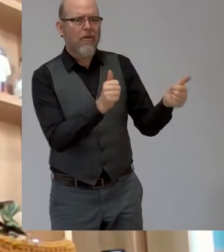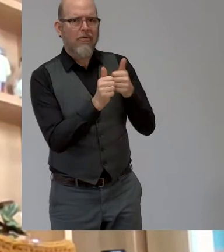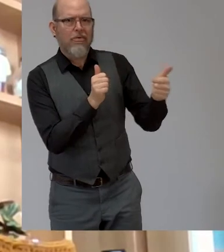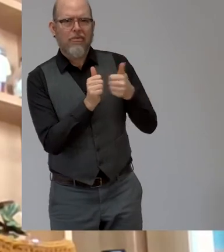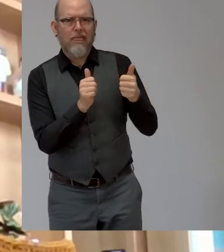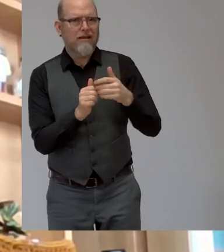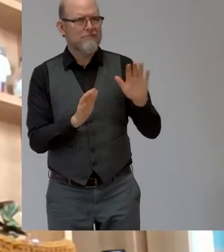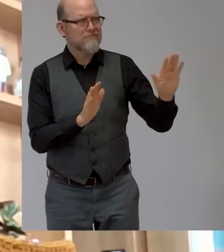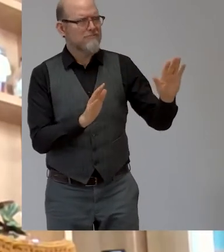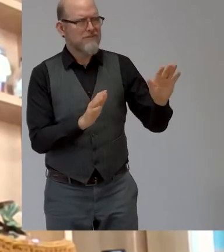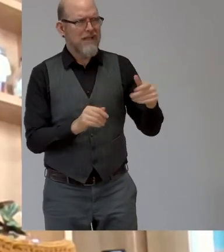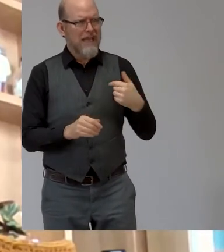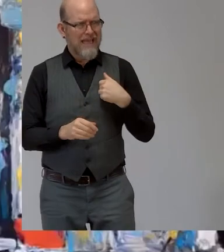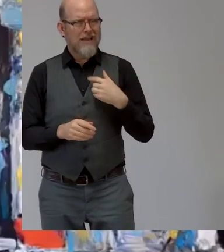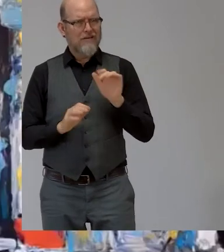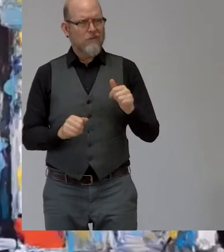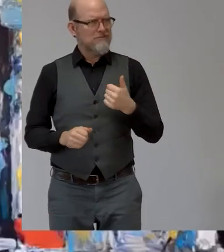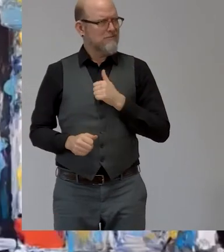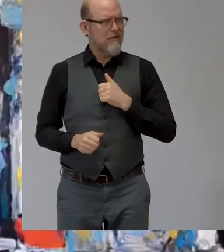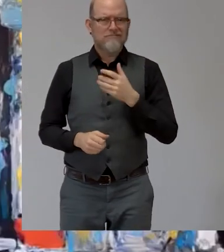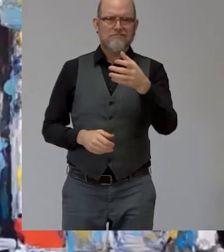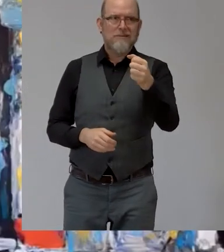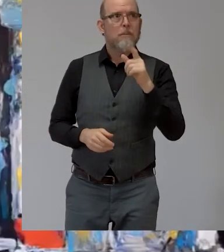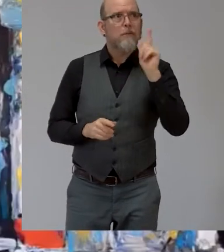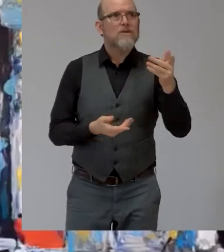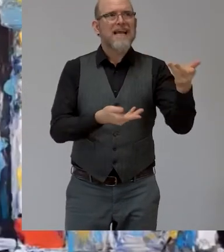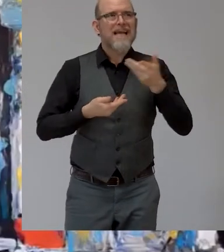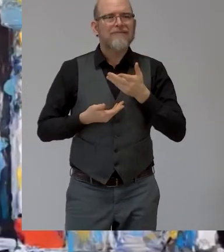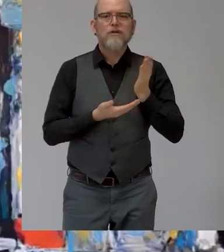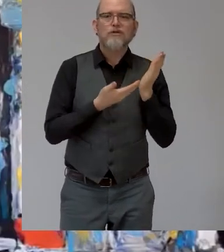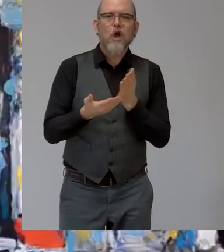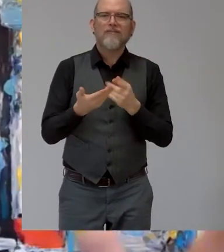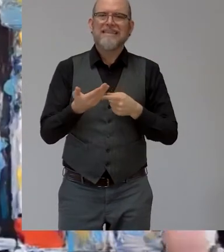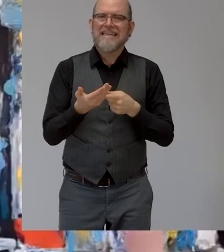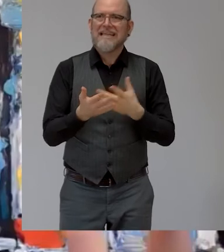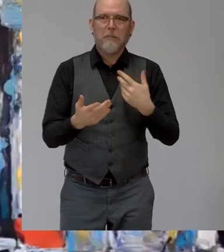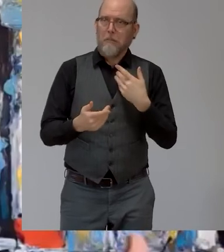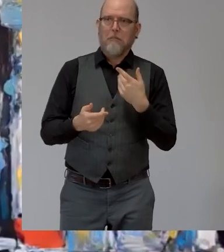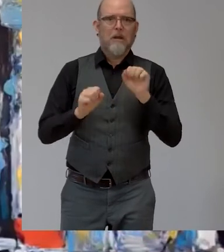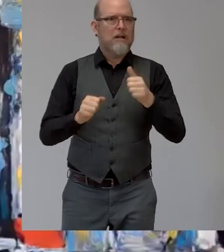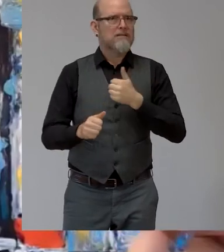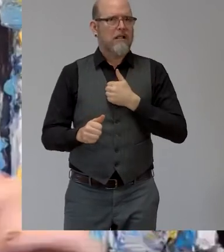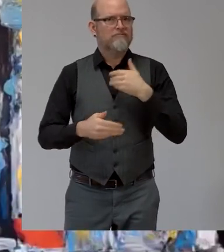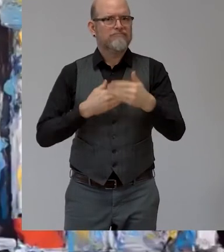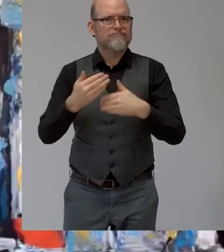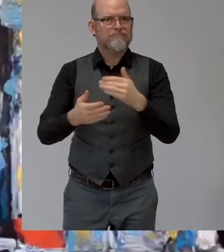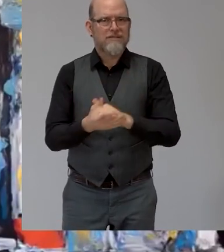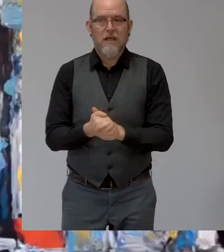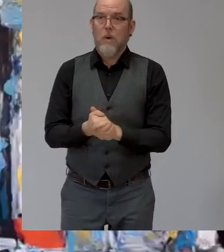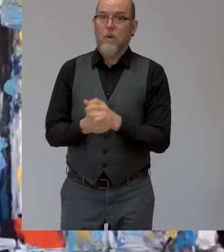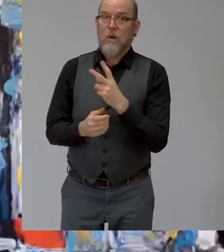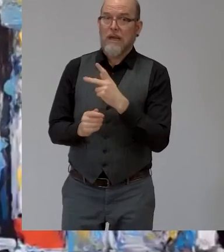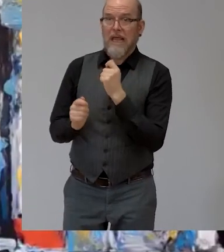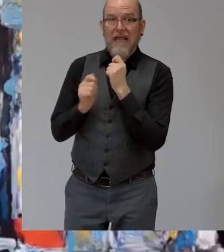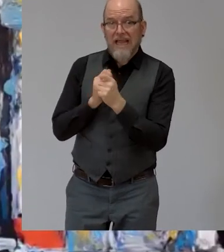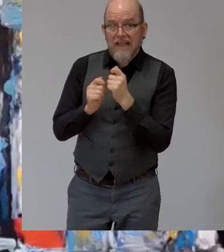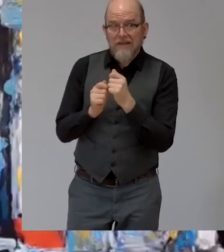on my own okay um now when we're talking interview and looking forward to how you want to be treated in